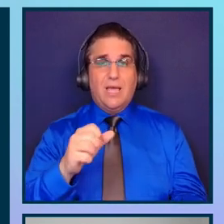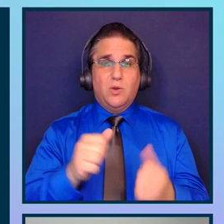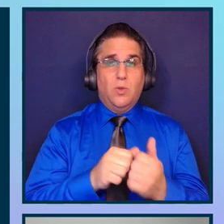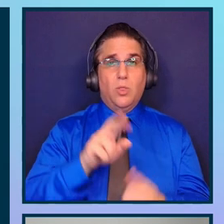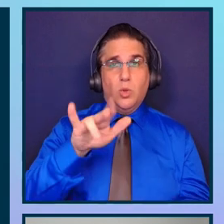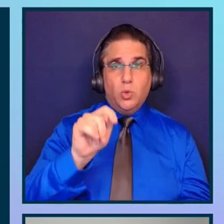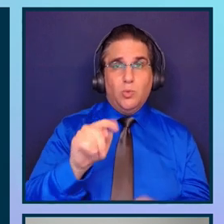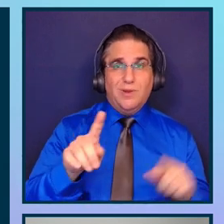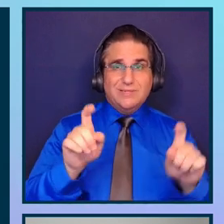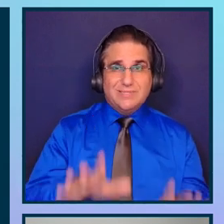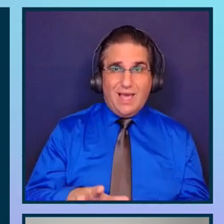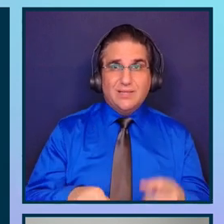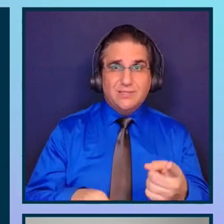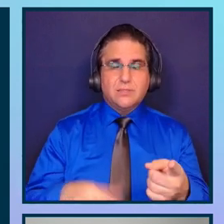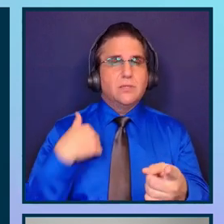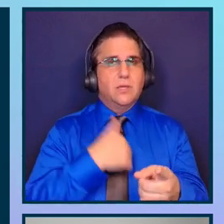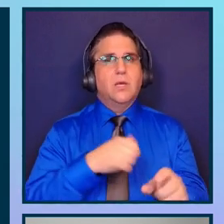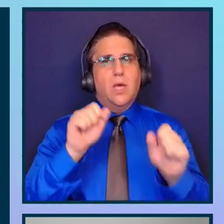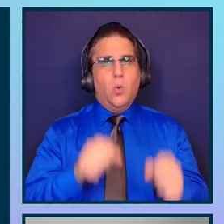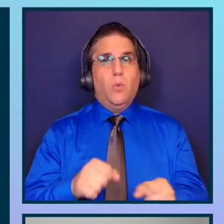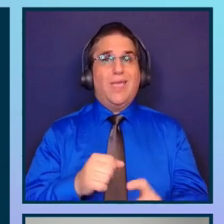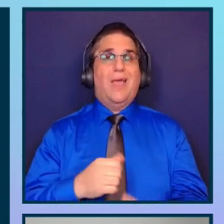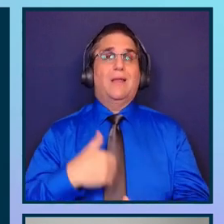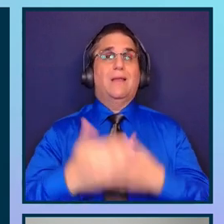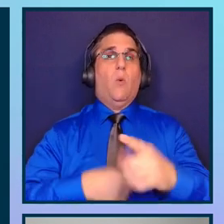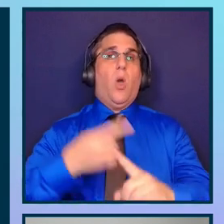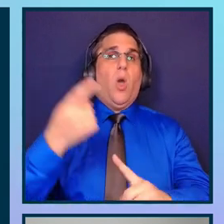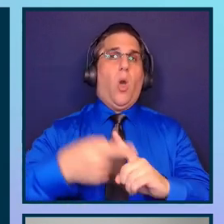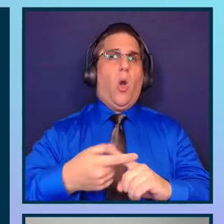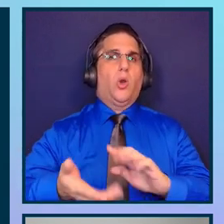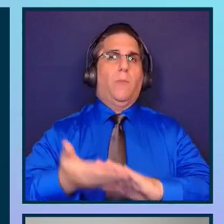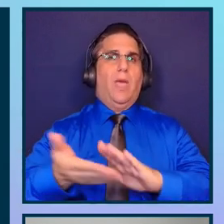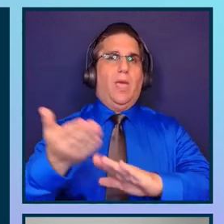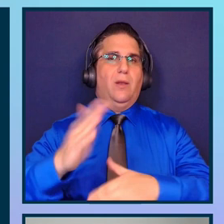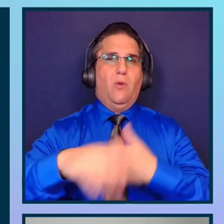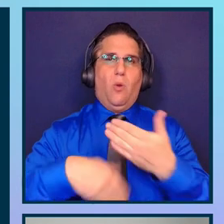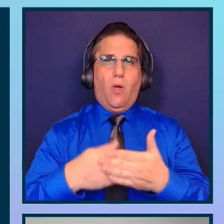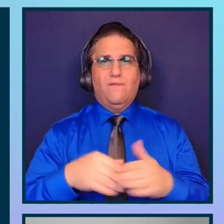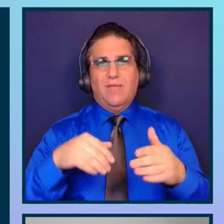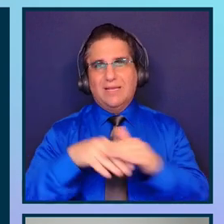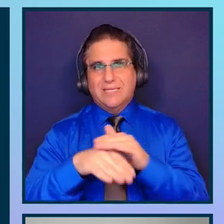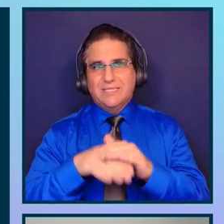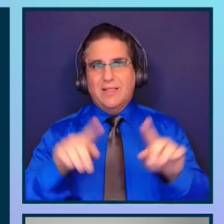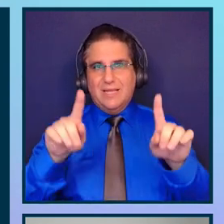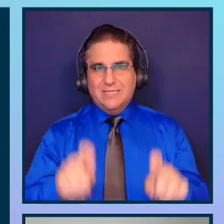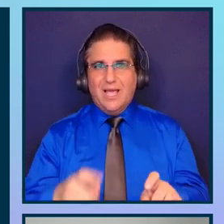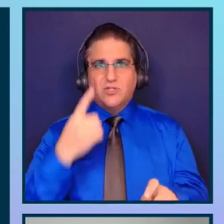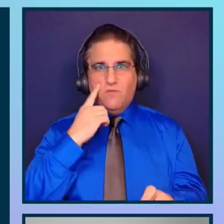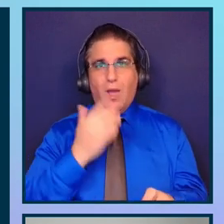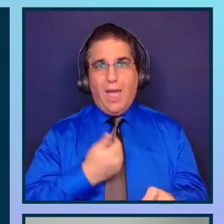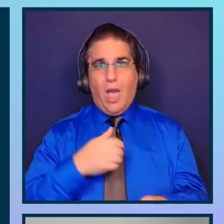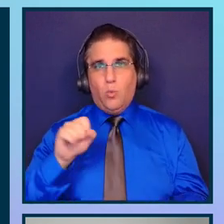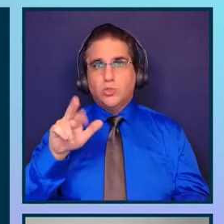tests, we can automate the accessibility test of our source code if